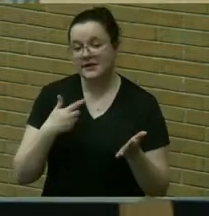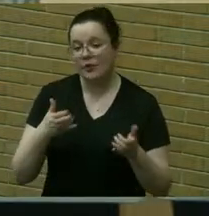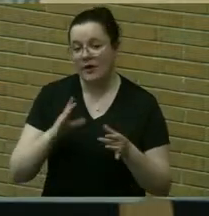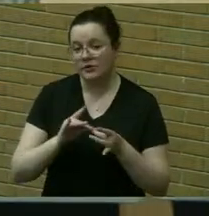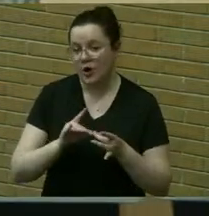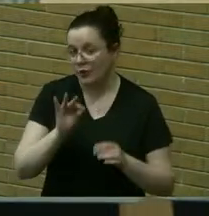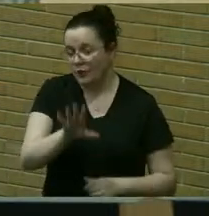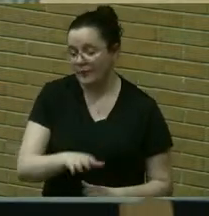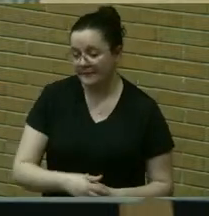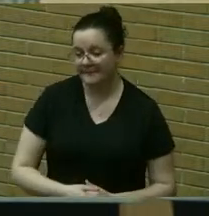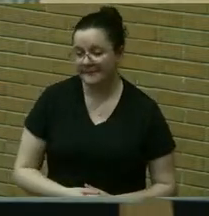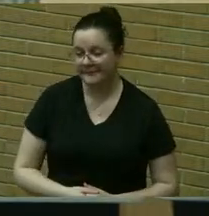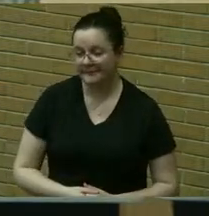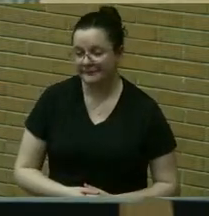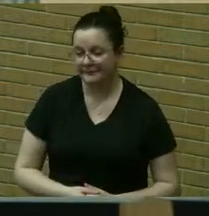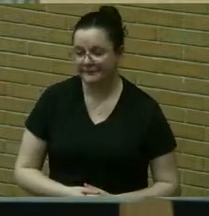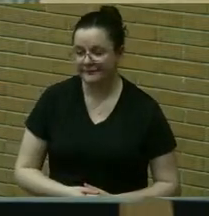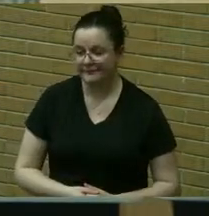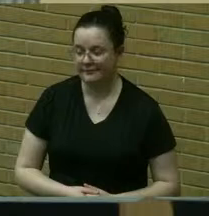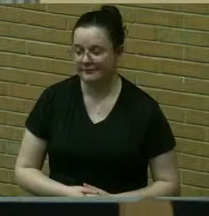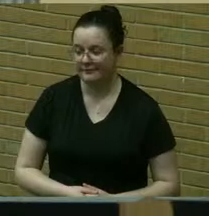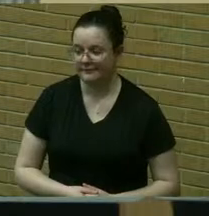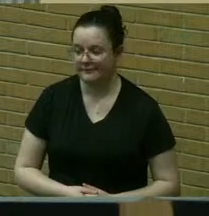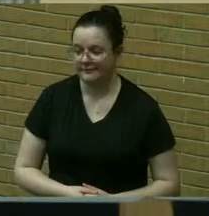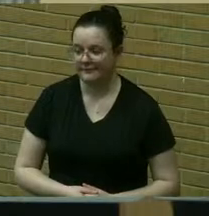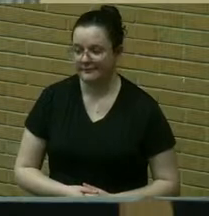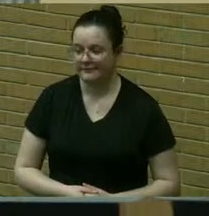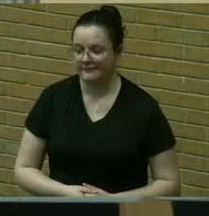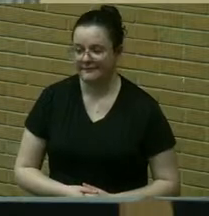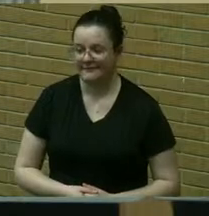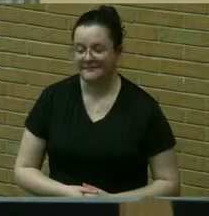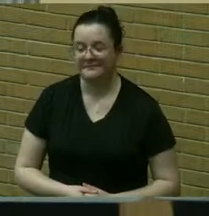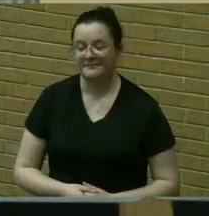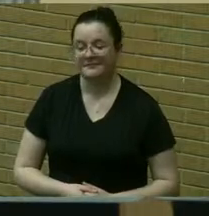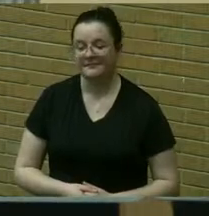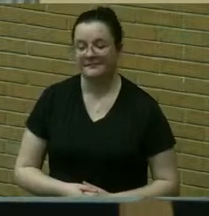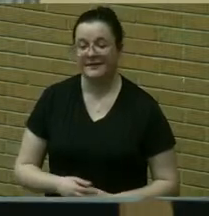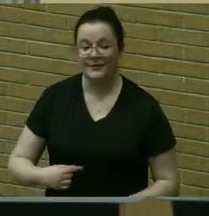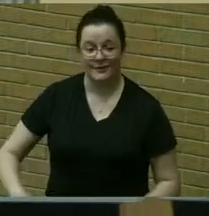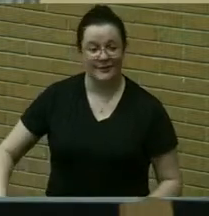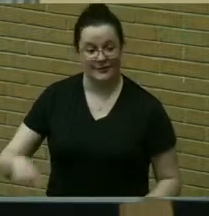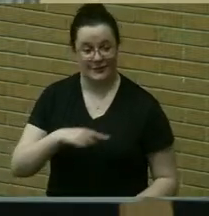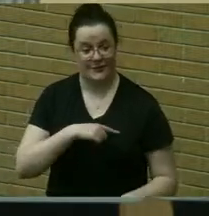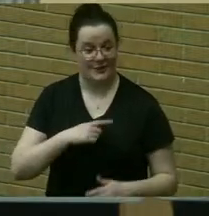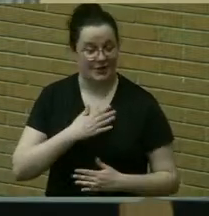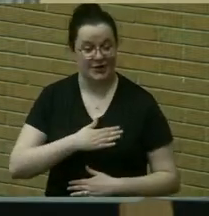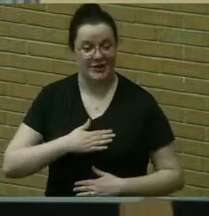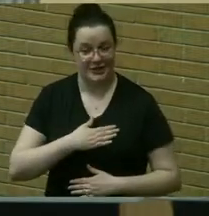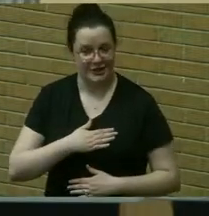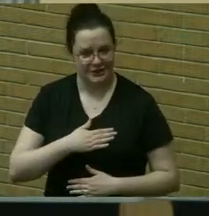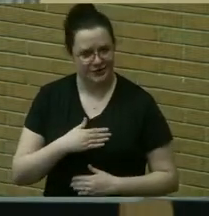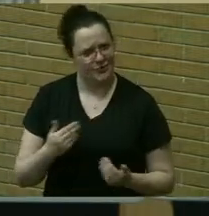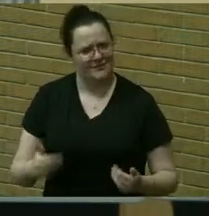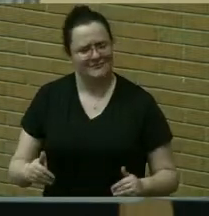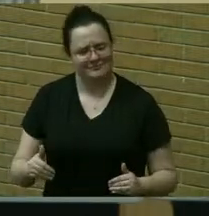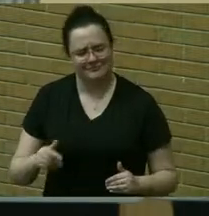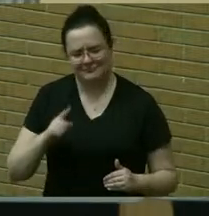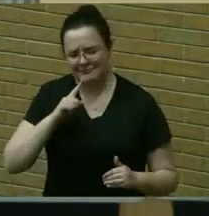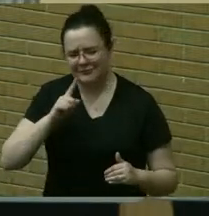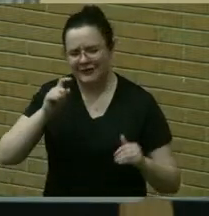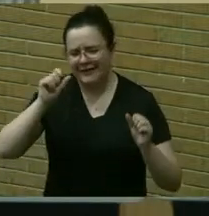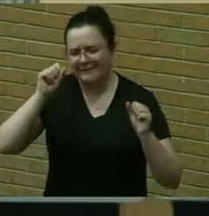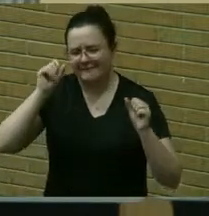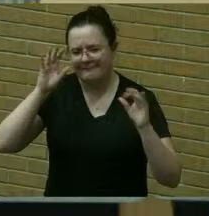we are enjoying uh what is really a pretty remarkable intersection of